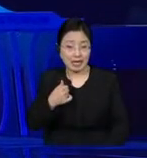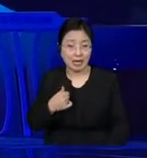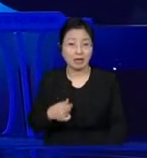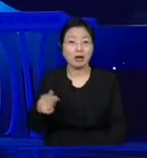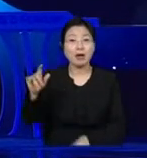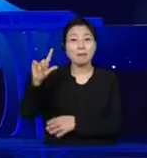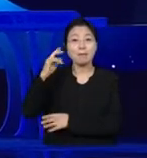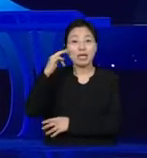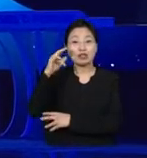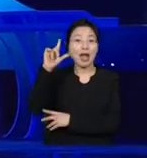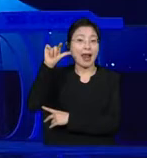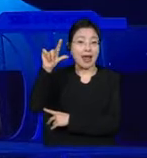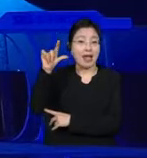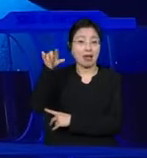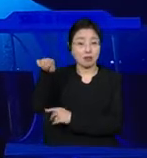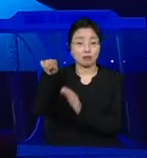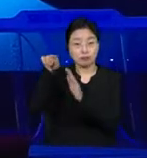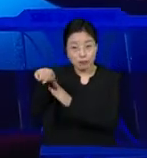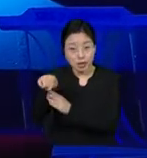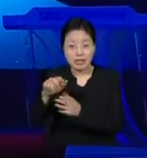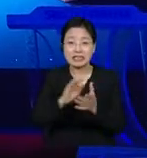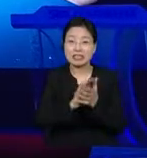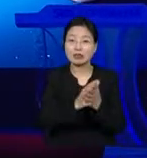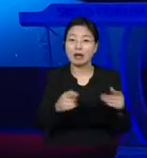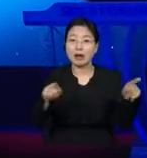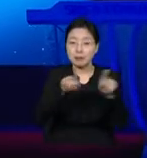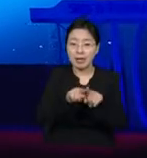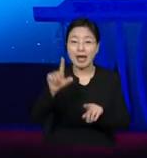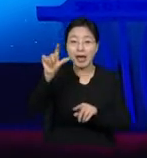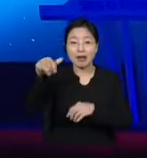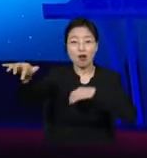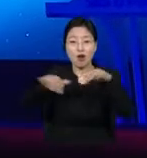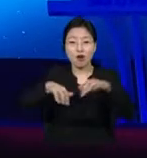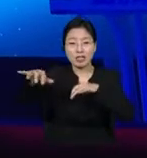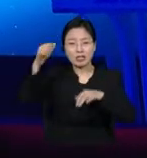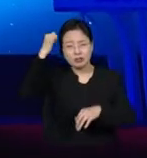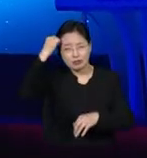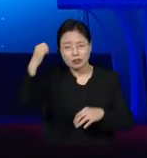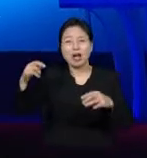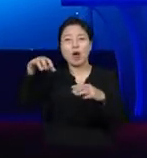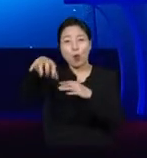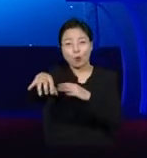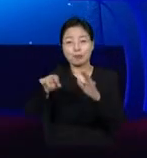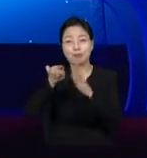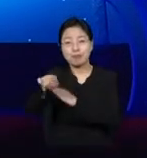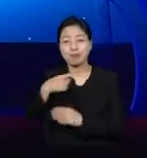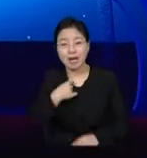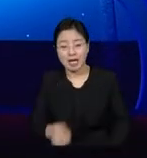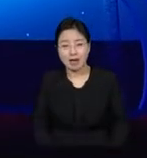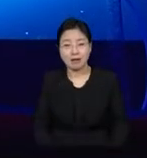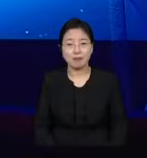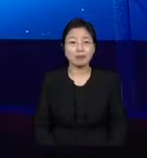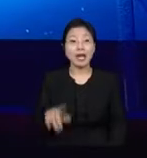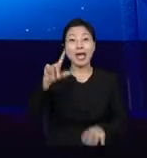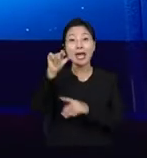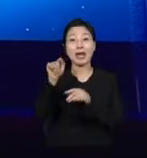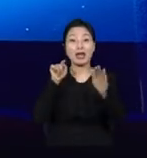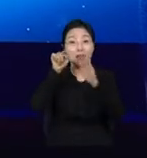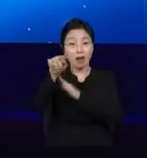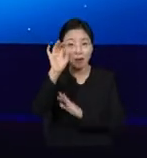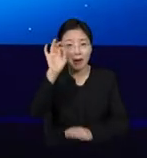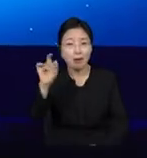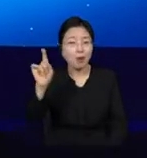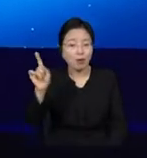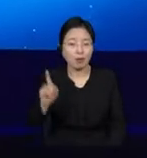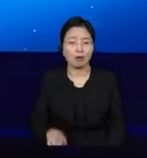a friend about the homeless situation because if you've been to Los Angeles you'll see that there are encampments of homeless people on the streets.